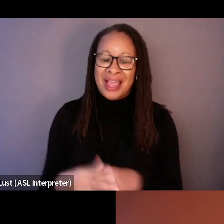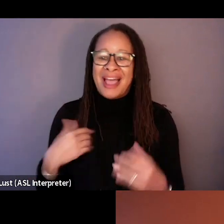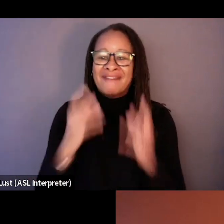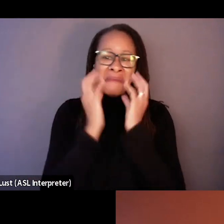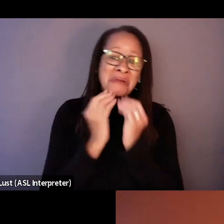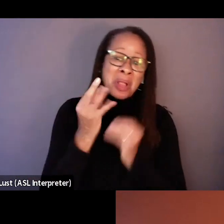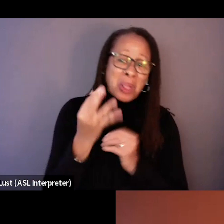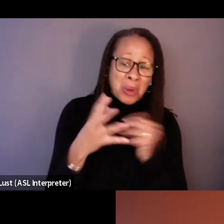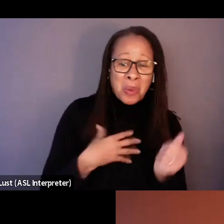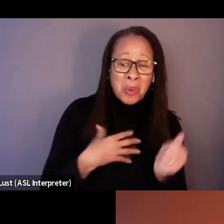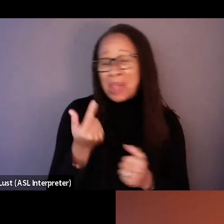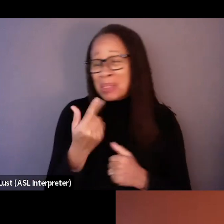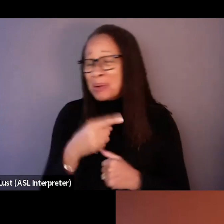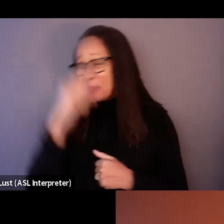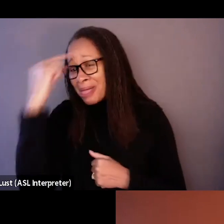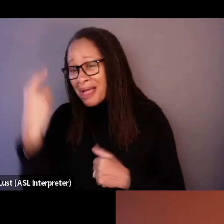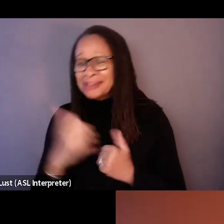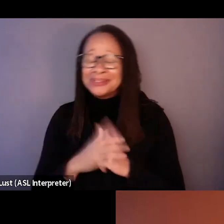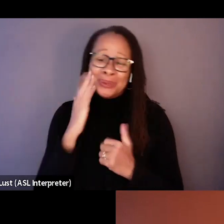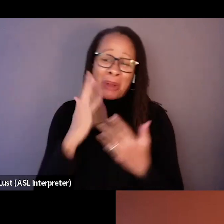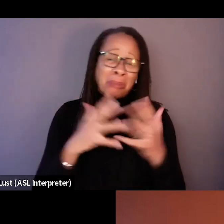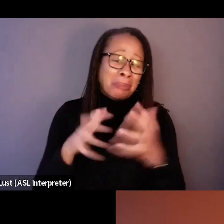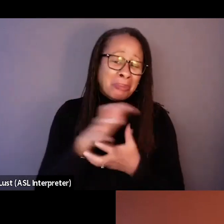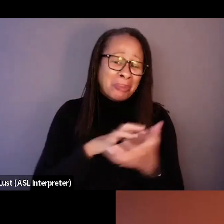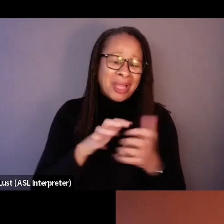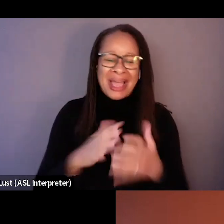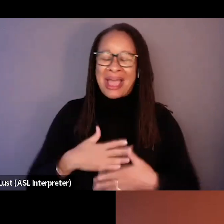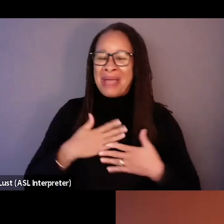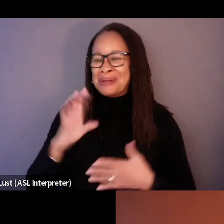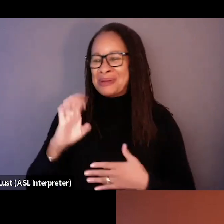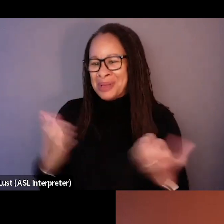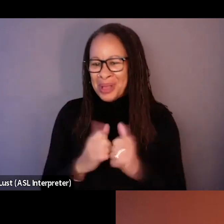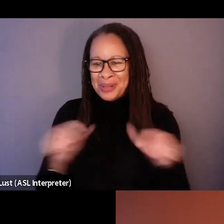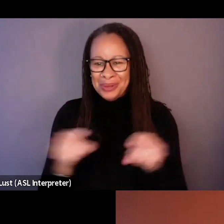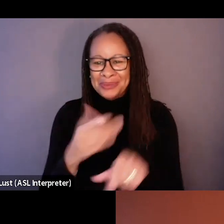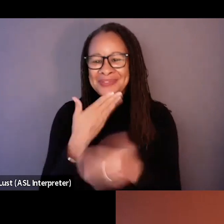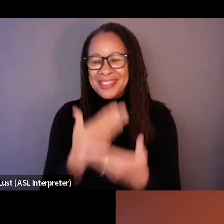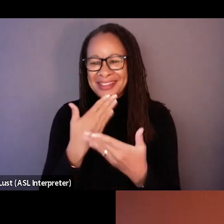a little black, you know, and I'm happy to be here with you. Thanks.